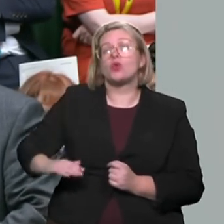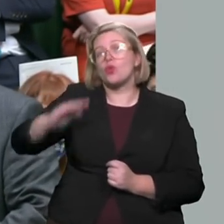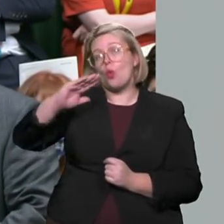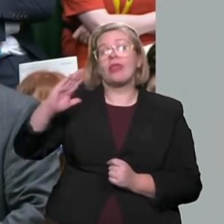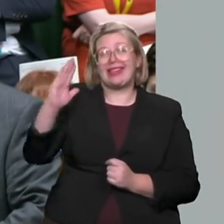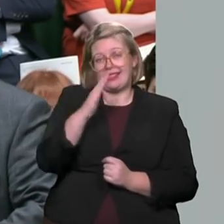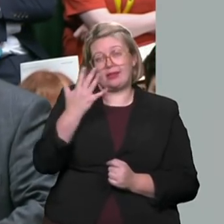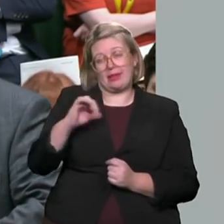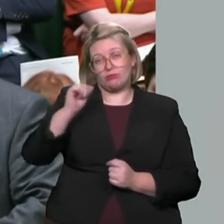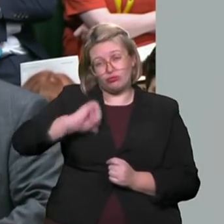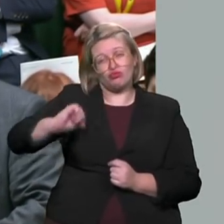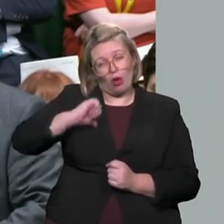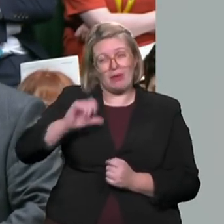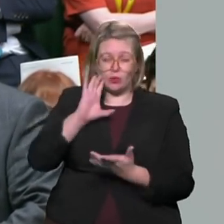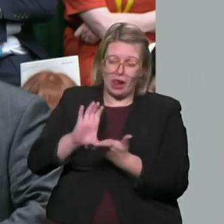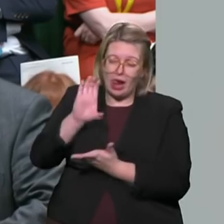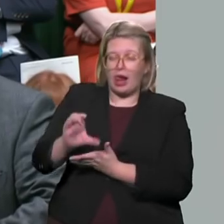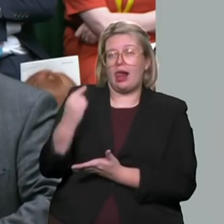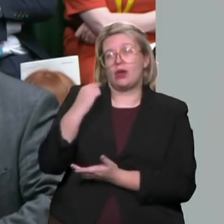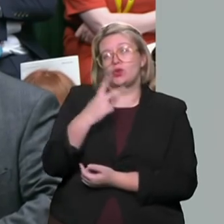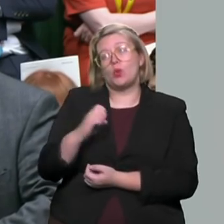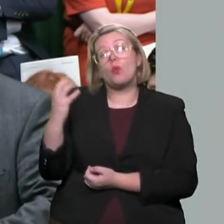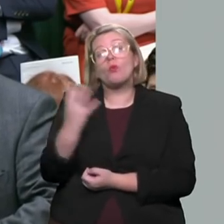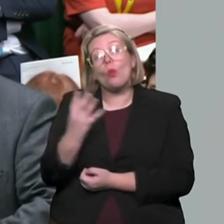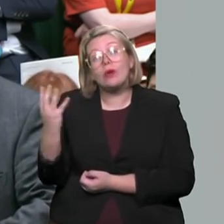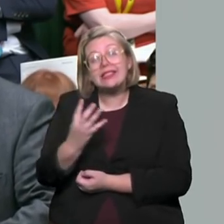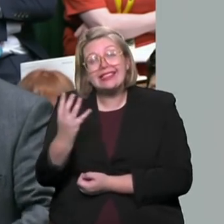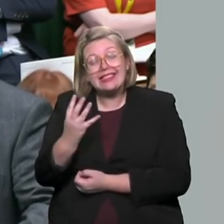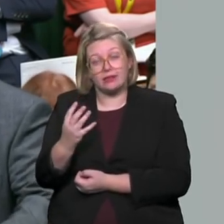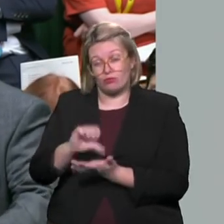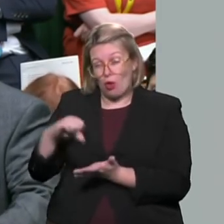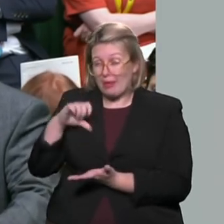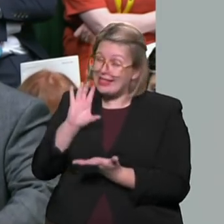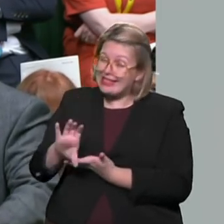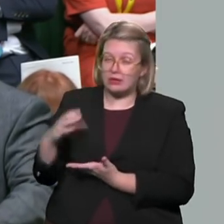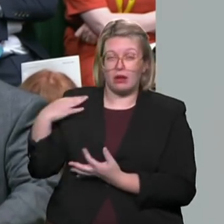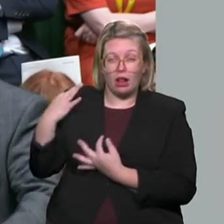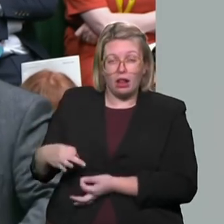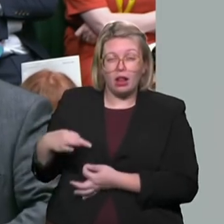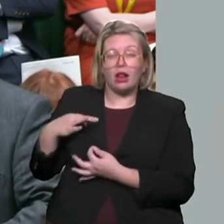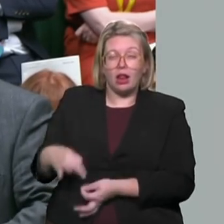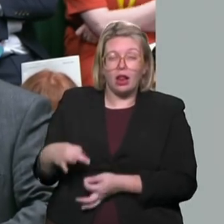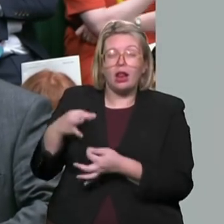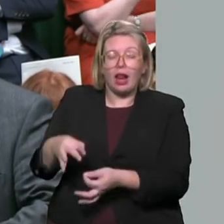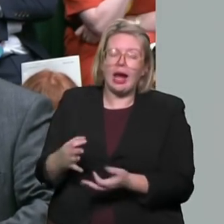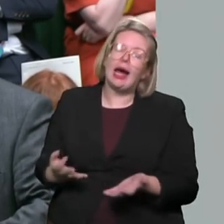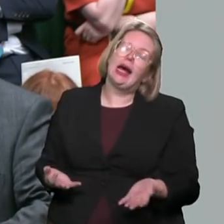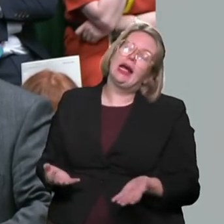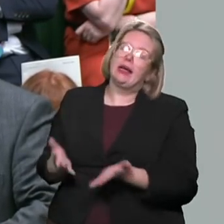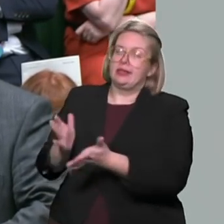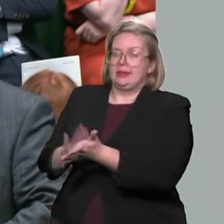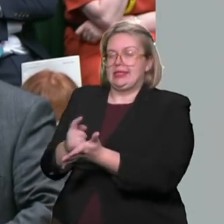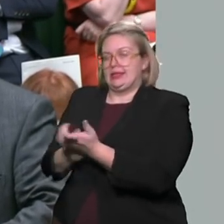in 2014. It is a promise that has been broken time and time again. So, Mr Speaker, will the Prime Minister